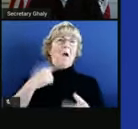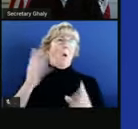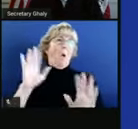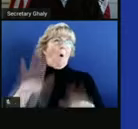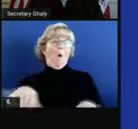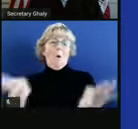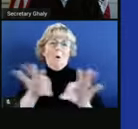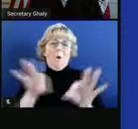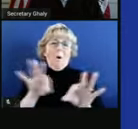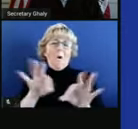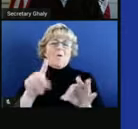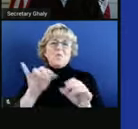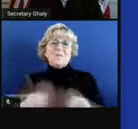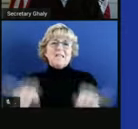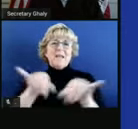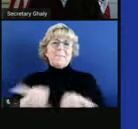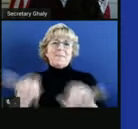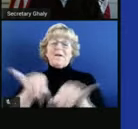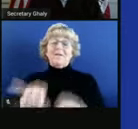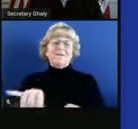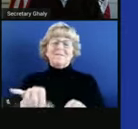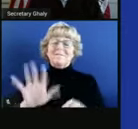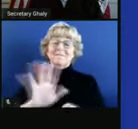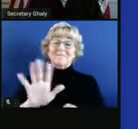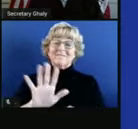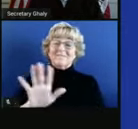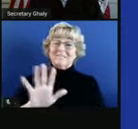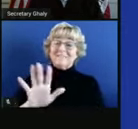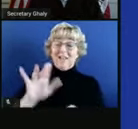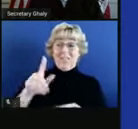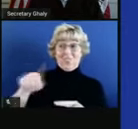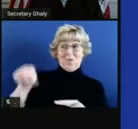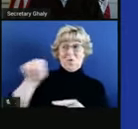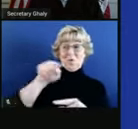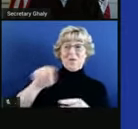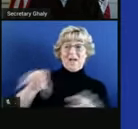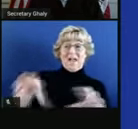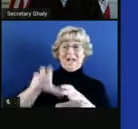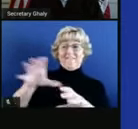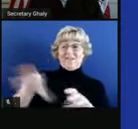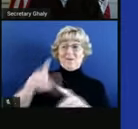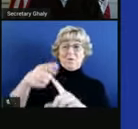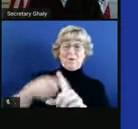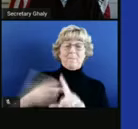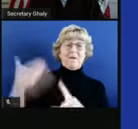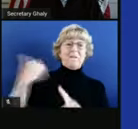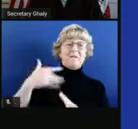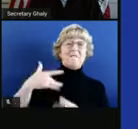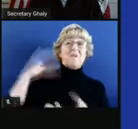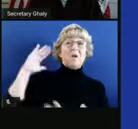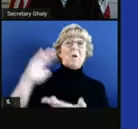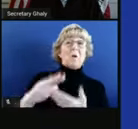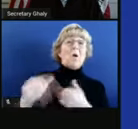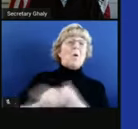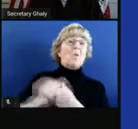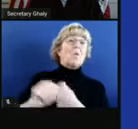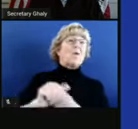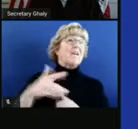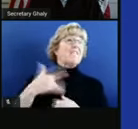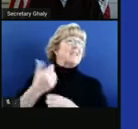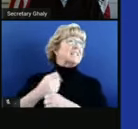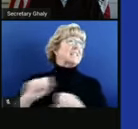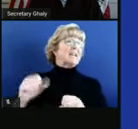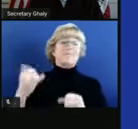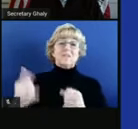deal? I just keep doing them this way. The truth is that even those activities which felt low risk, felt safer a month ago,